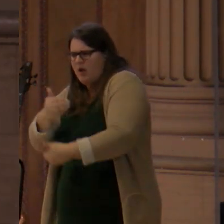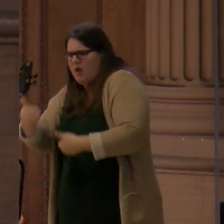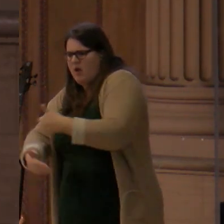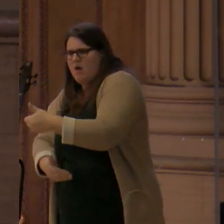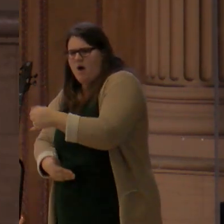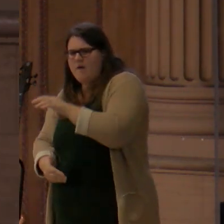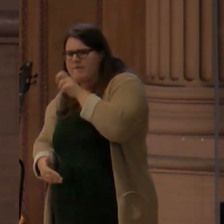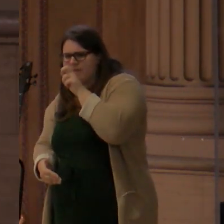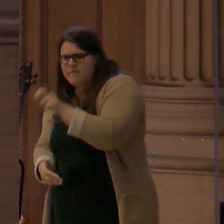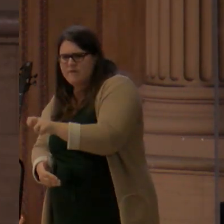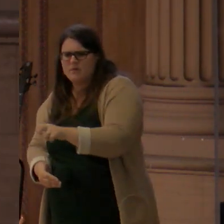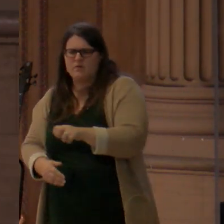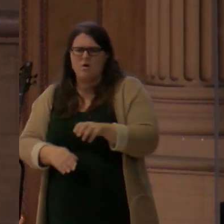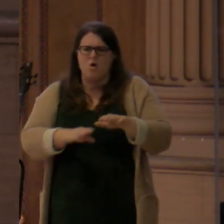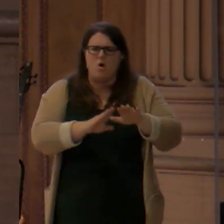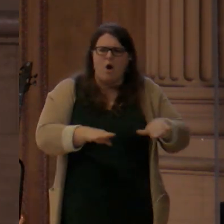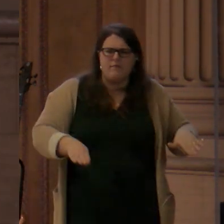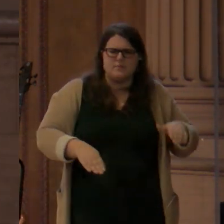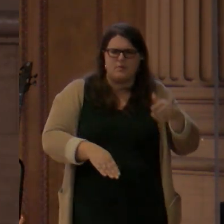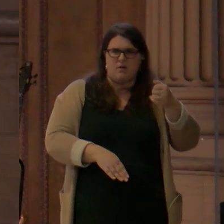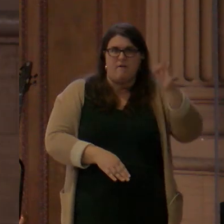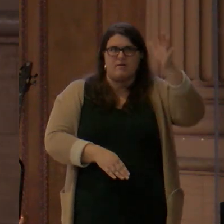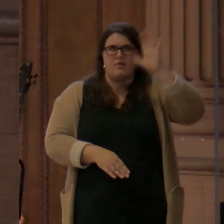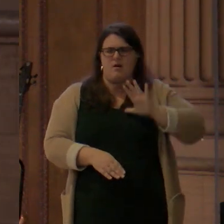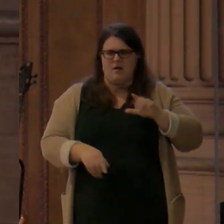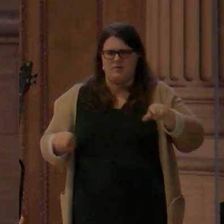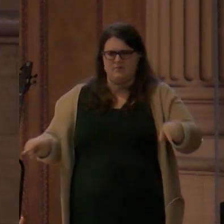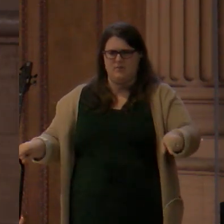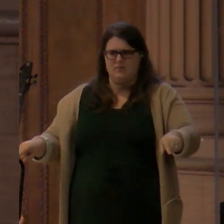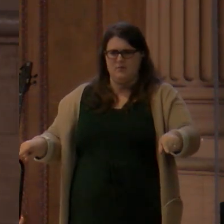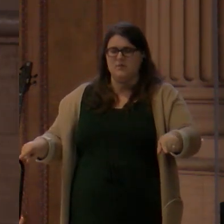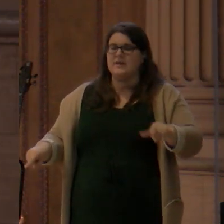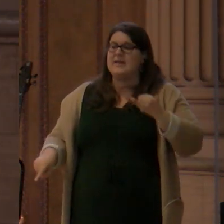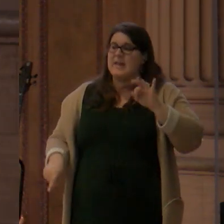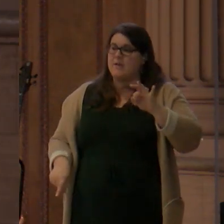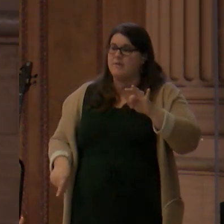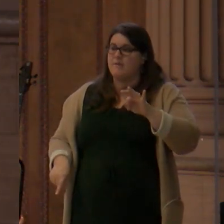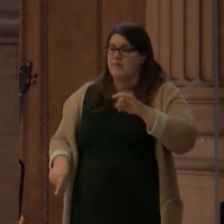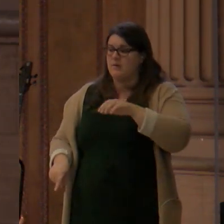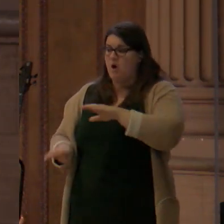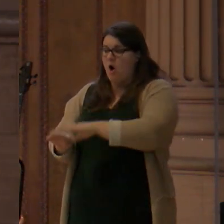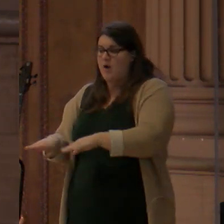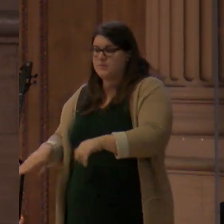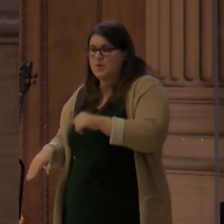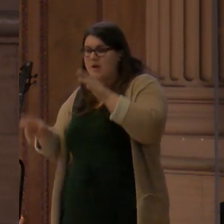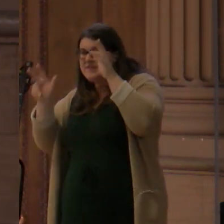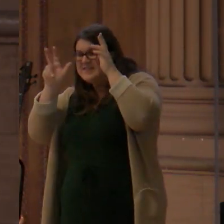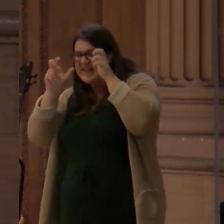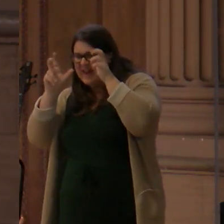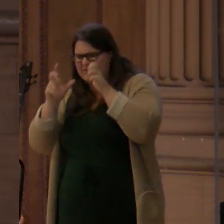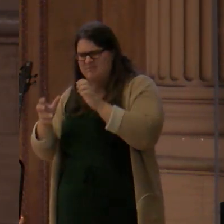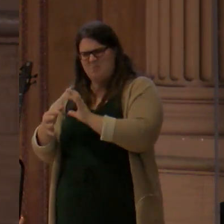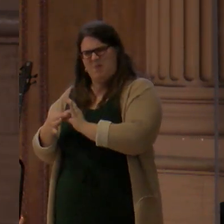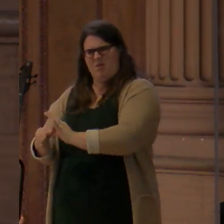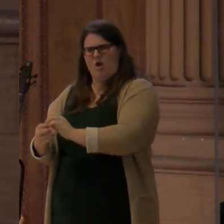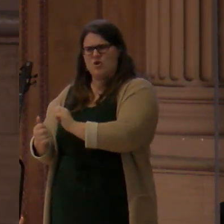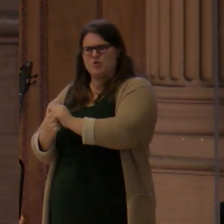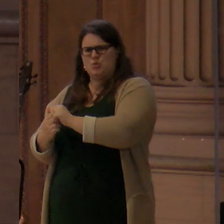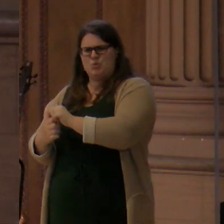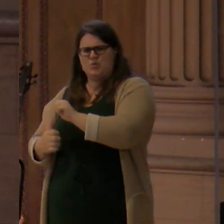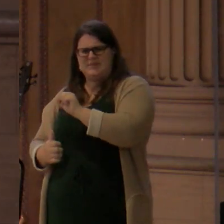are two groups of people throughout history. Again, those who belong to God, those who belong to Satan. And naturally,